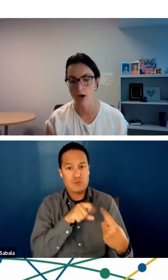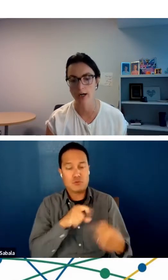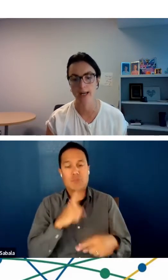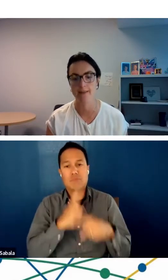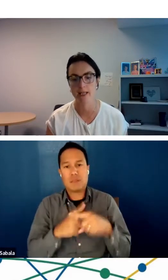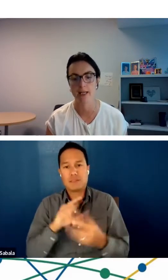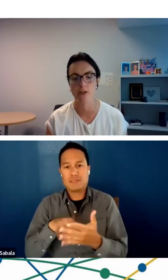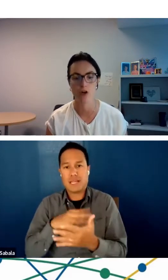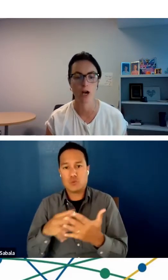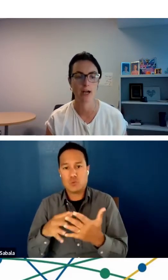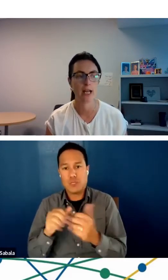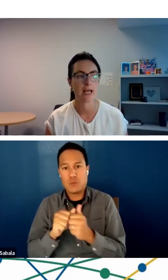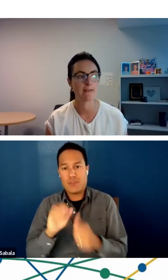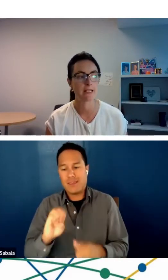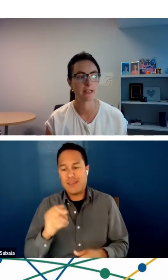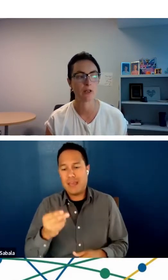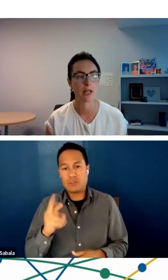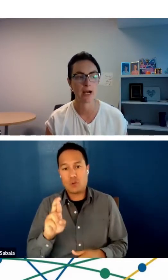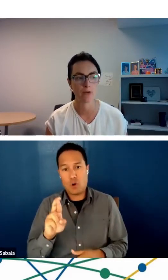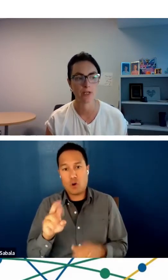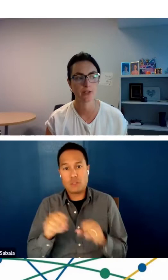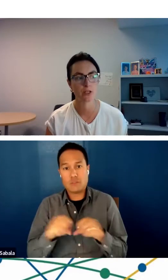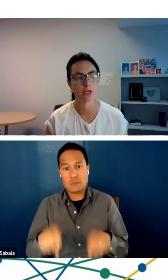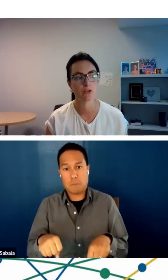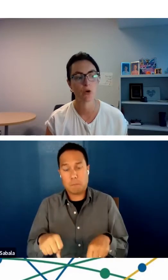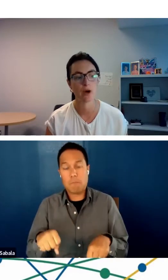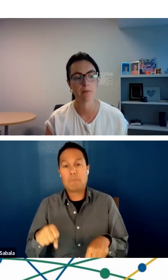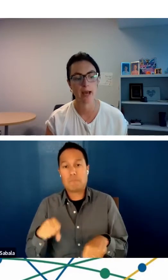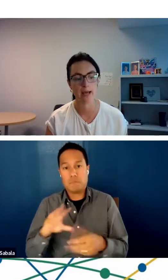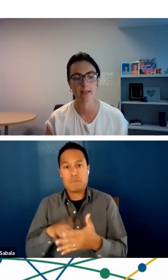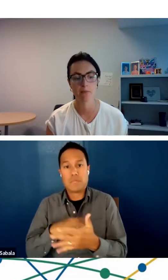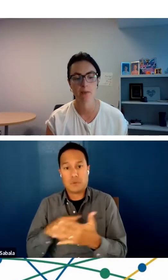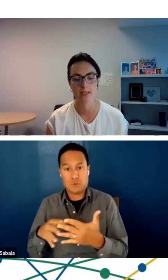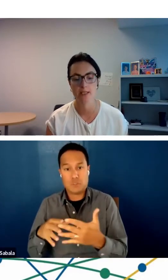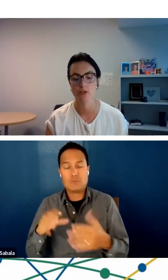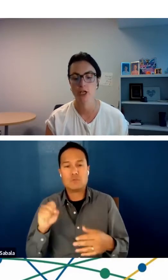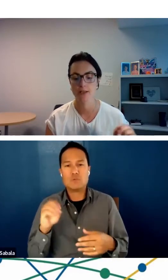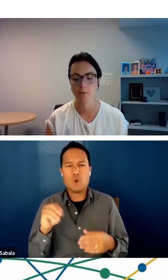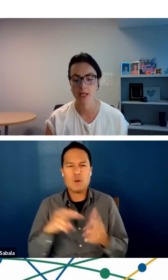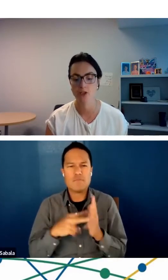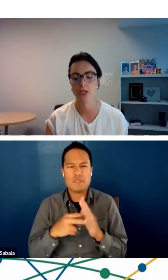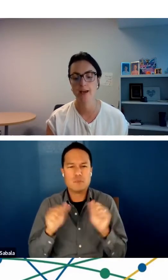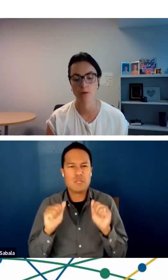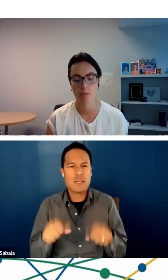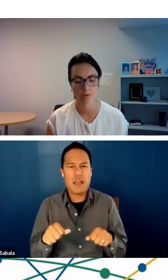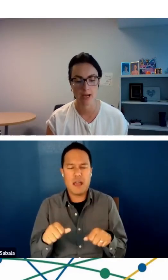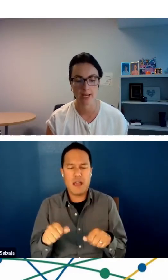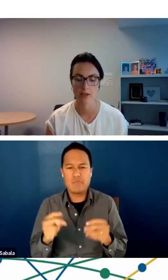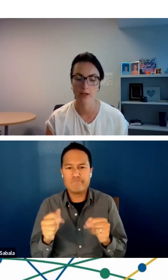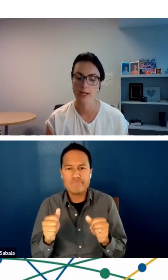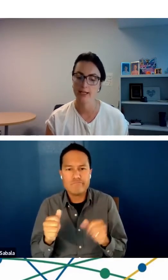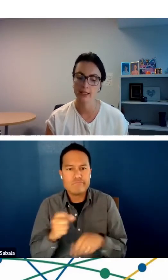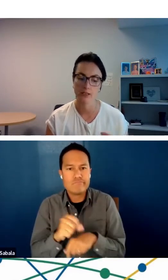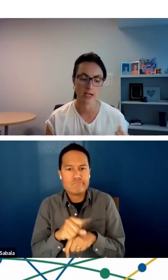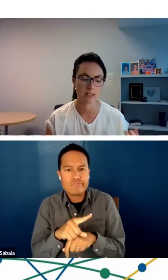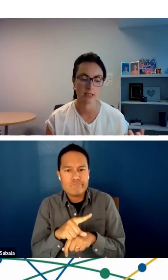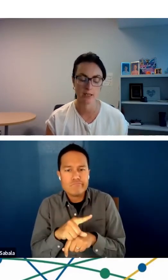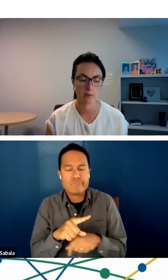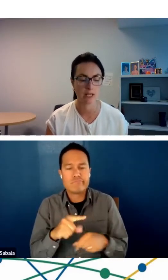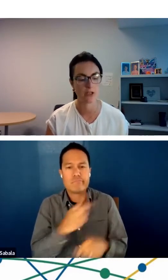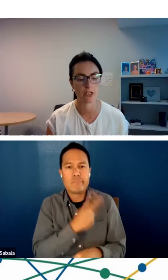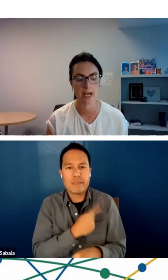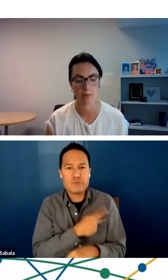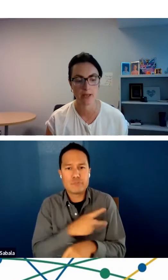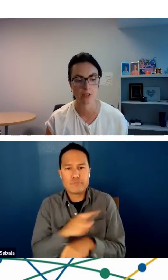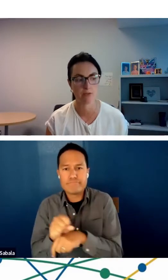the EHR and the EHR. And this allowed us to automatically message the patient and the provider and conduct